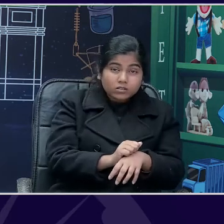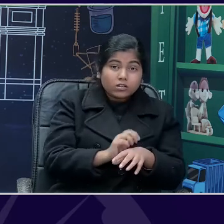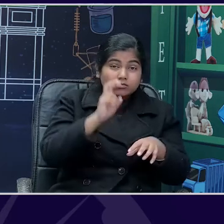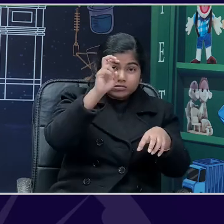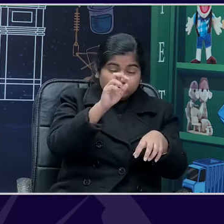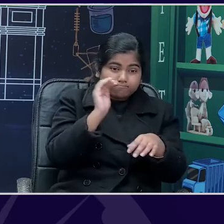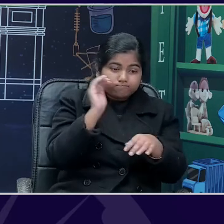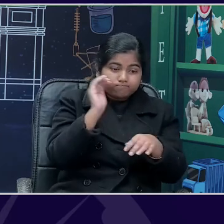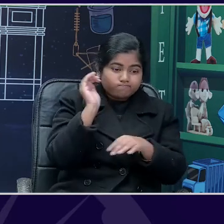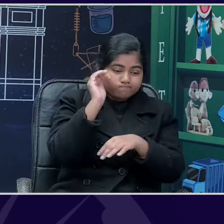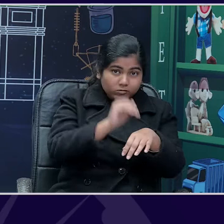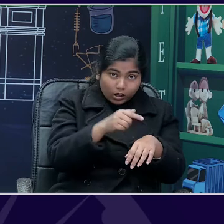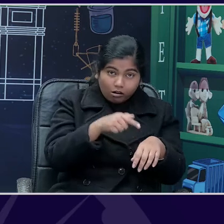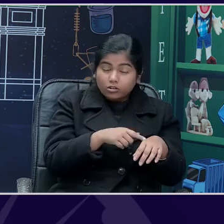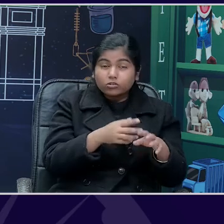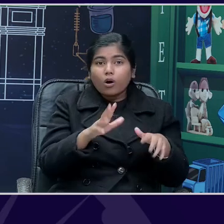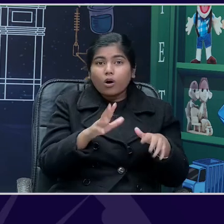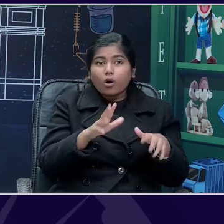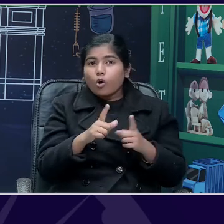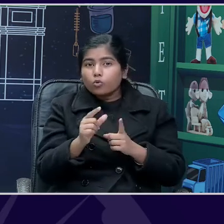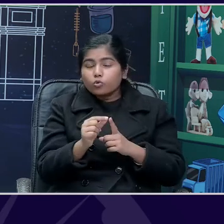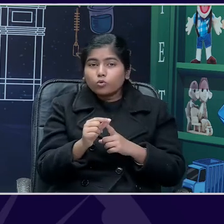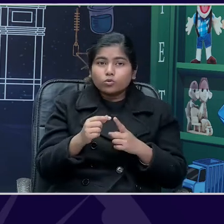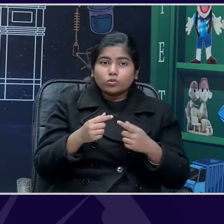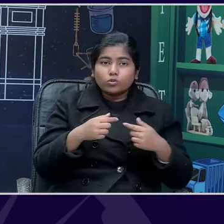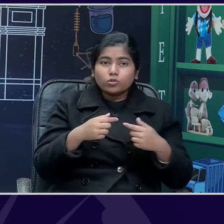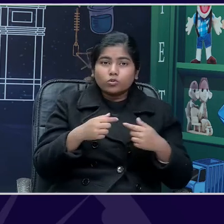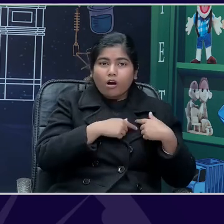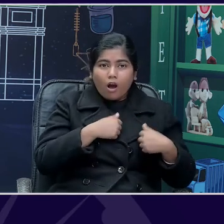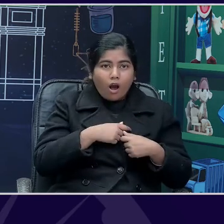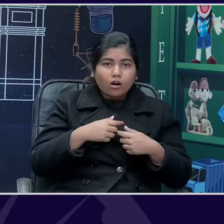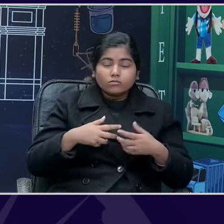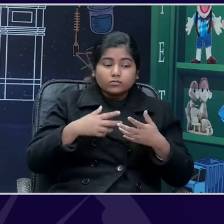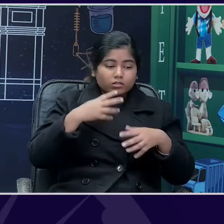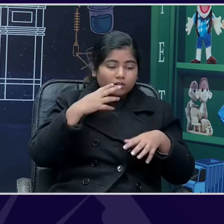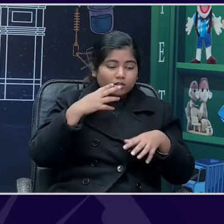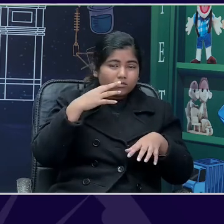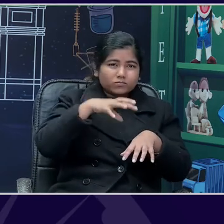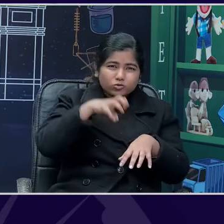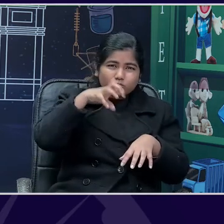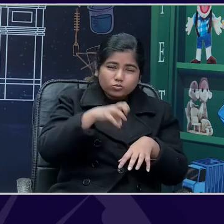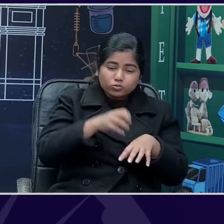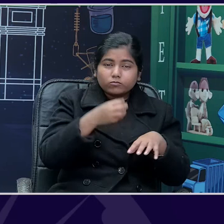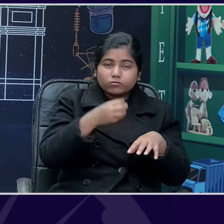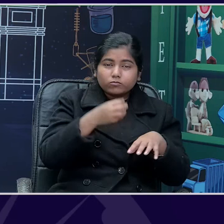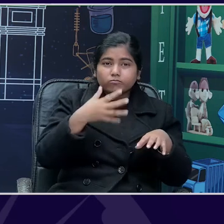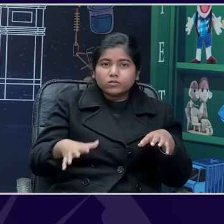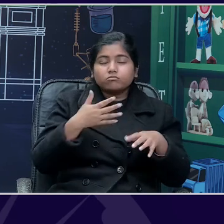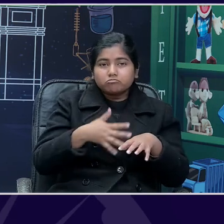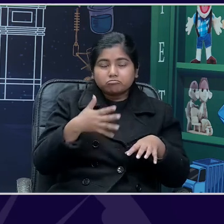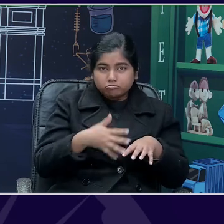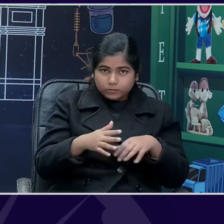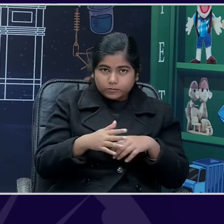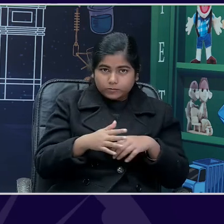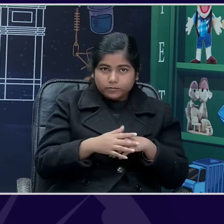you know, they used her heart and her liver to extract poison. They went back home. Jody's father